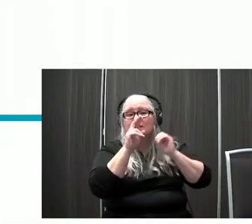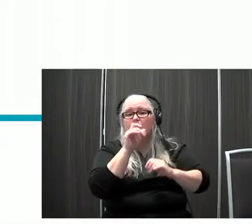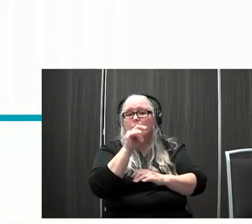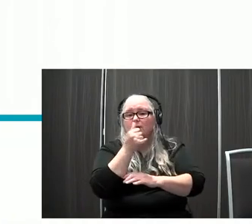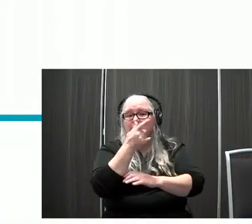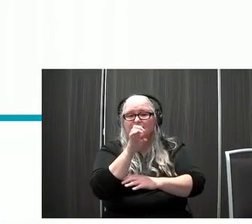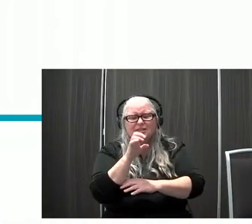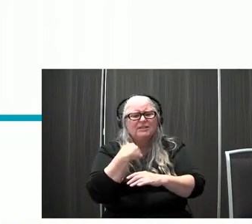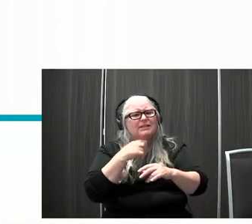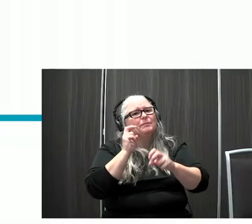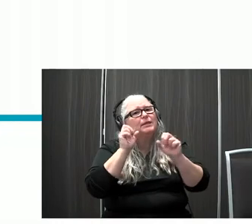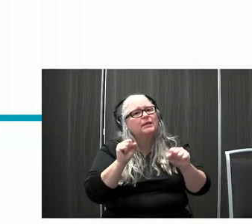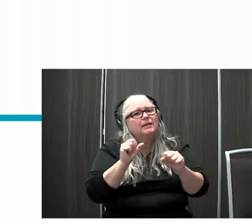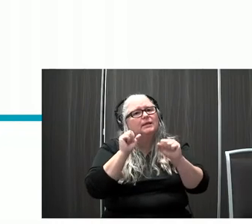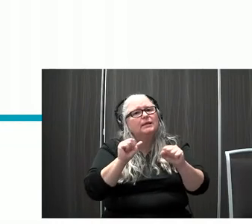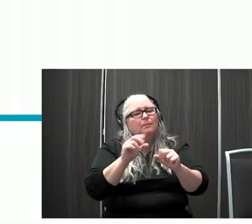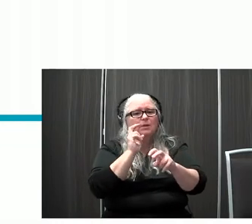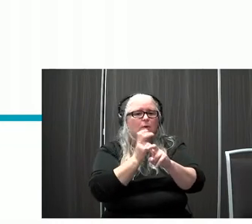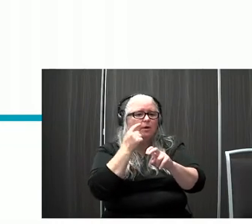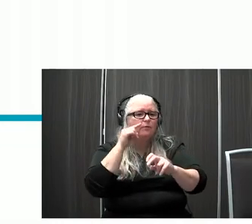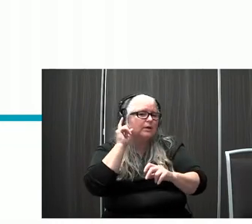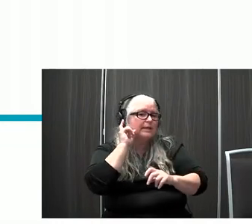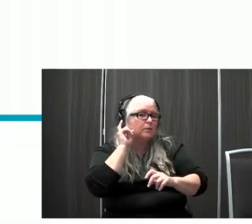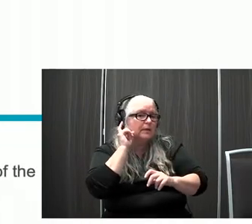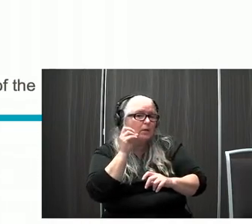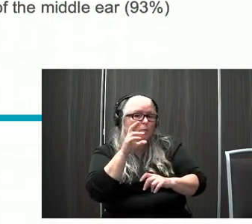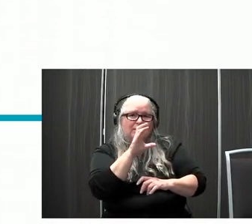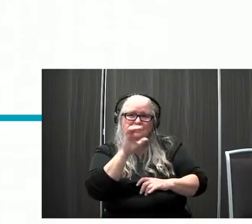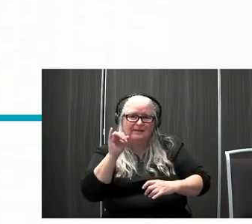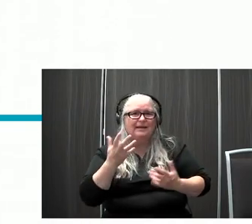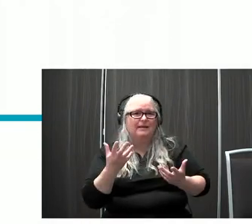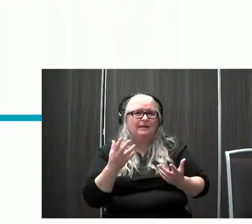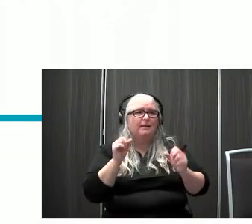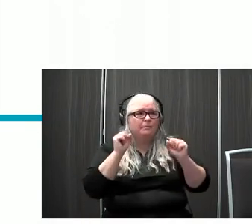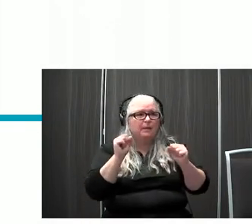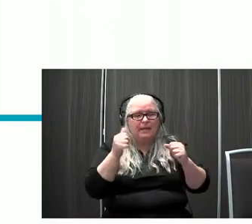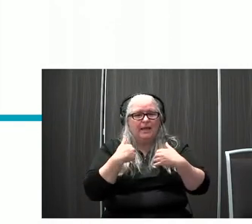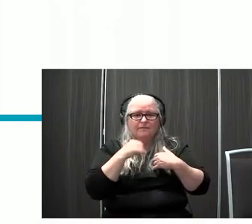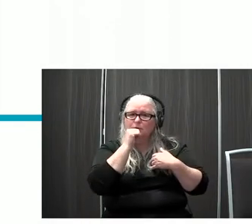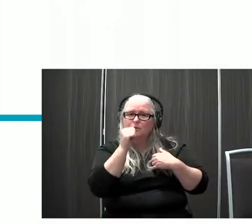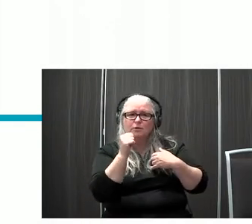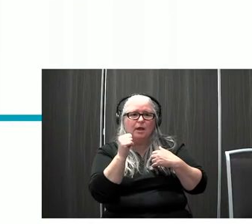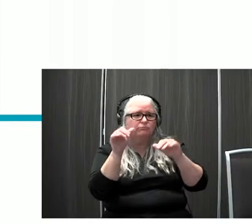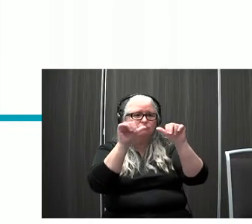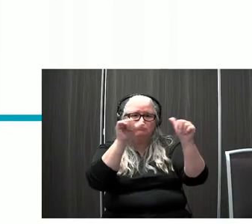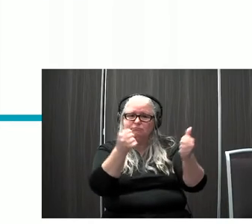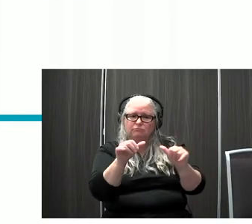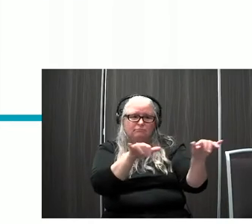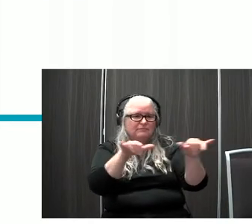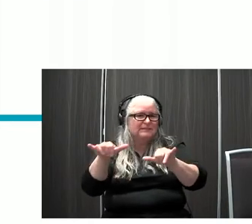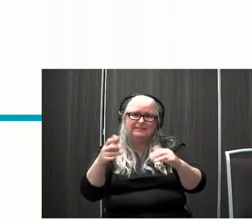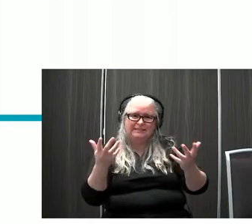a cochlear implant because it's heavy on their ears. They may have asymmetrical ears. The middle ear is also affected.